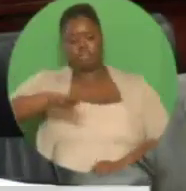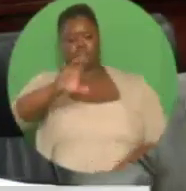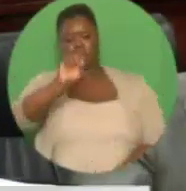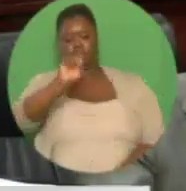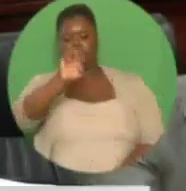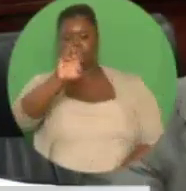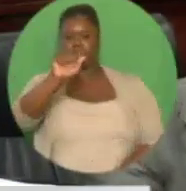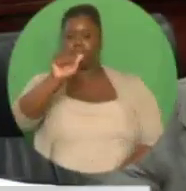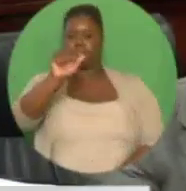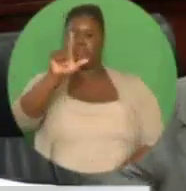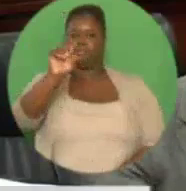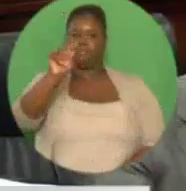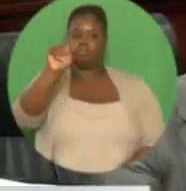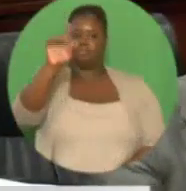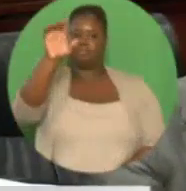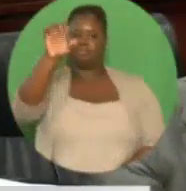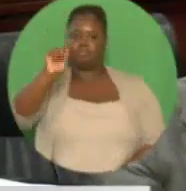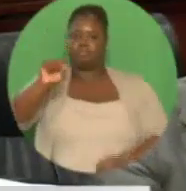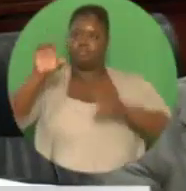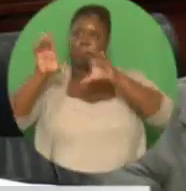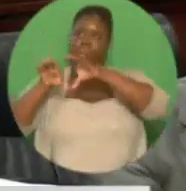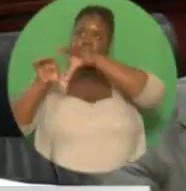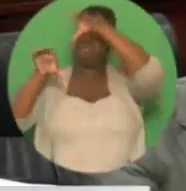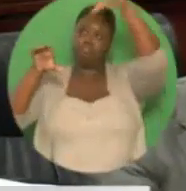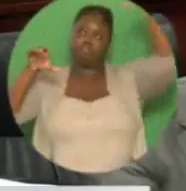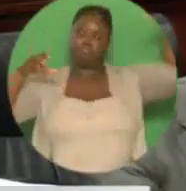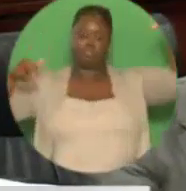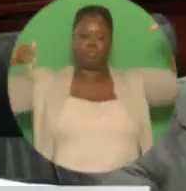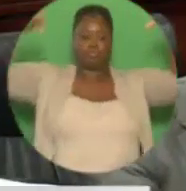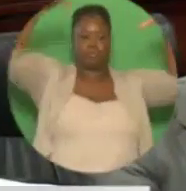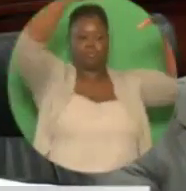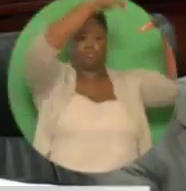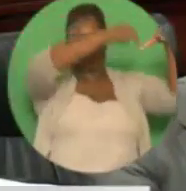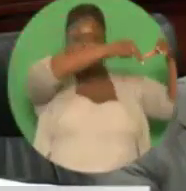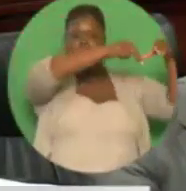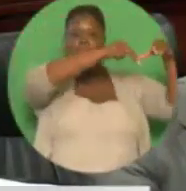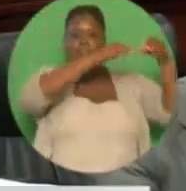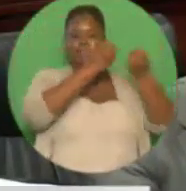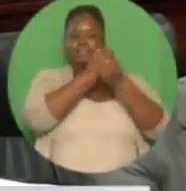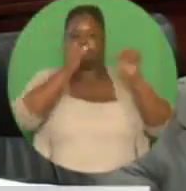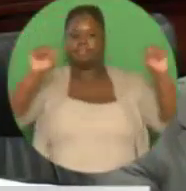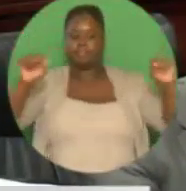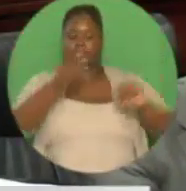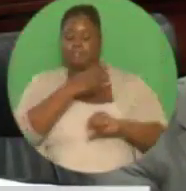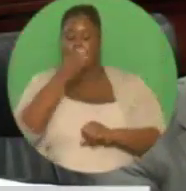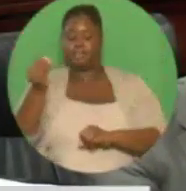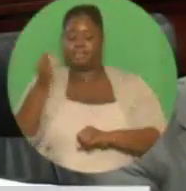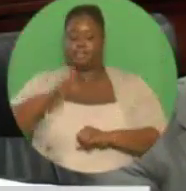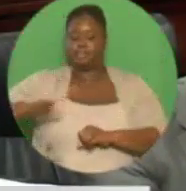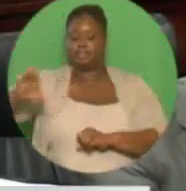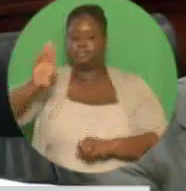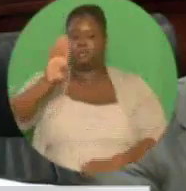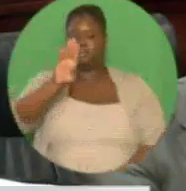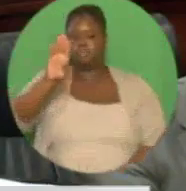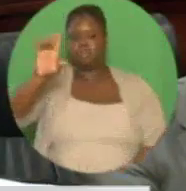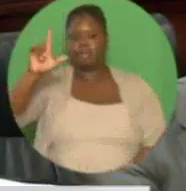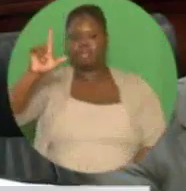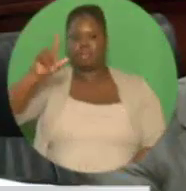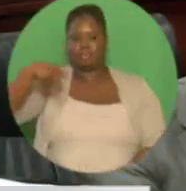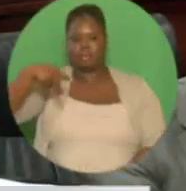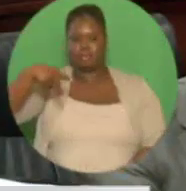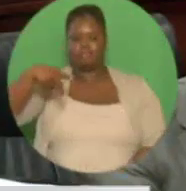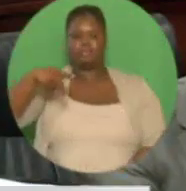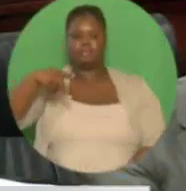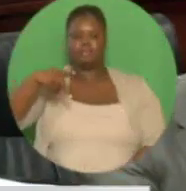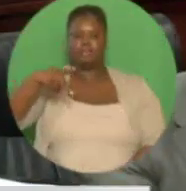and the water taxi pedestrian walkover to the Brian Lara Promenade over Wrightson Road will